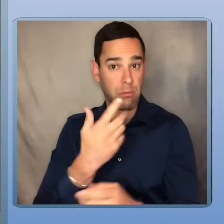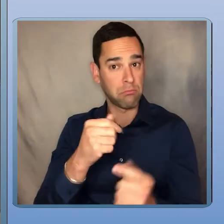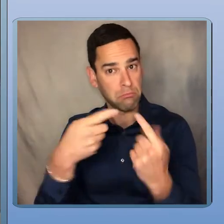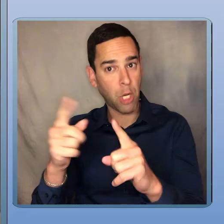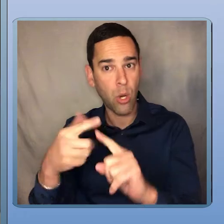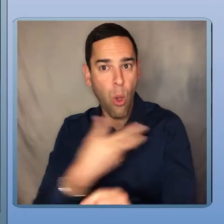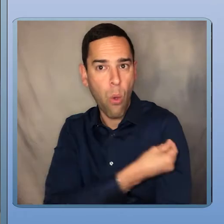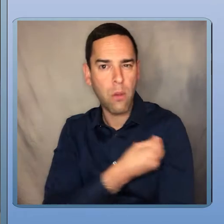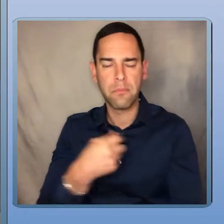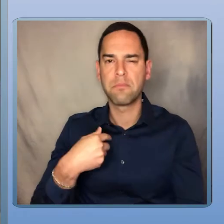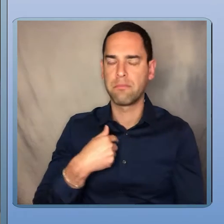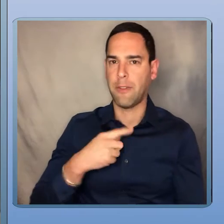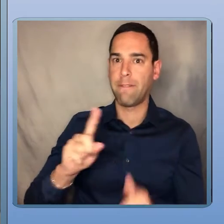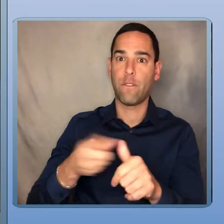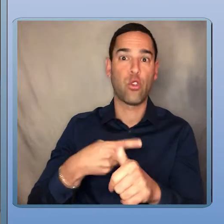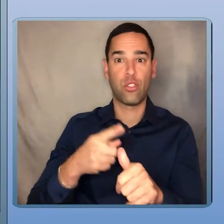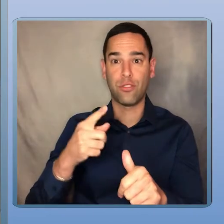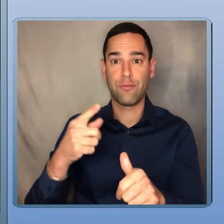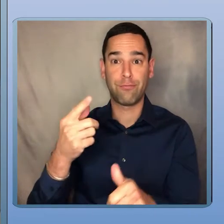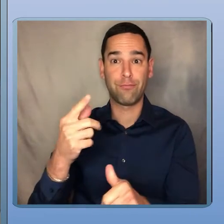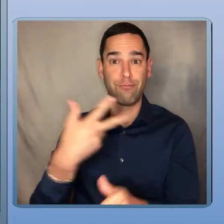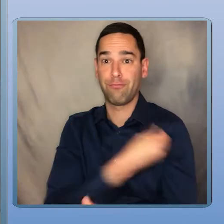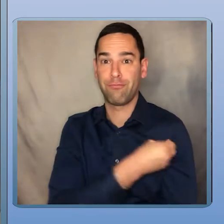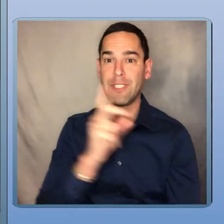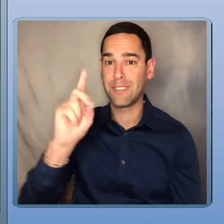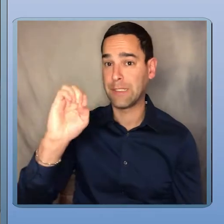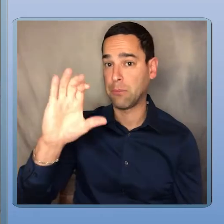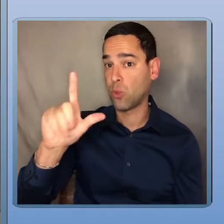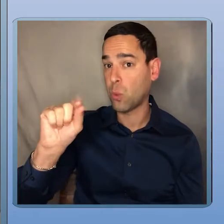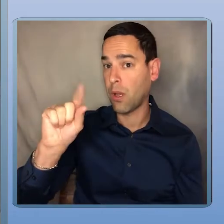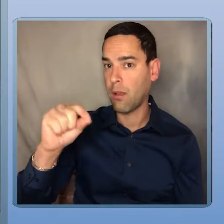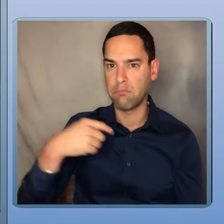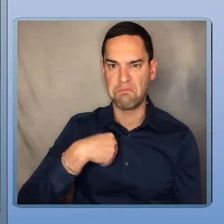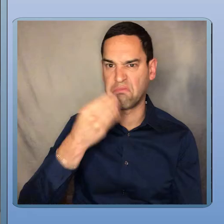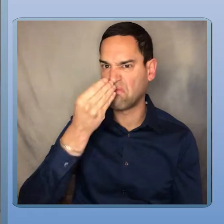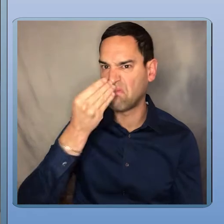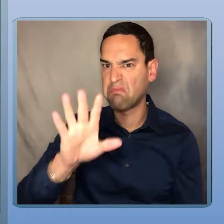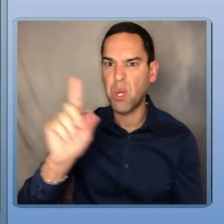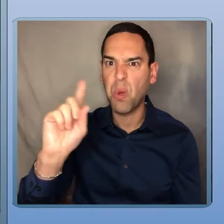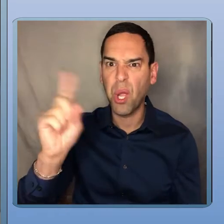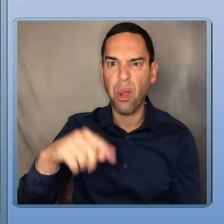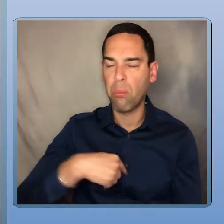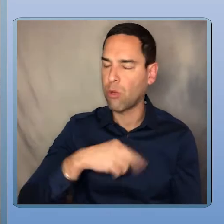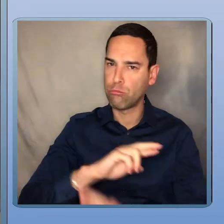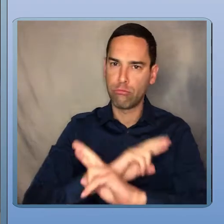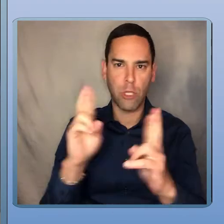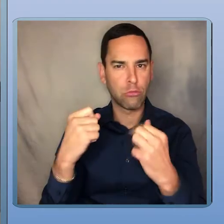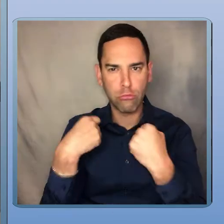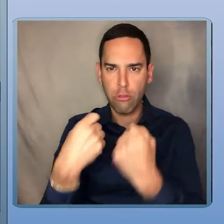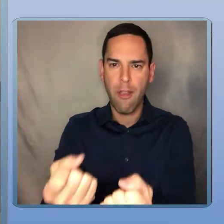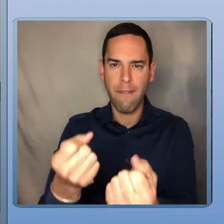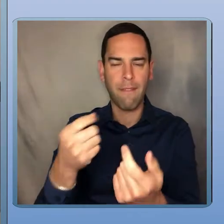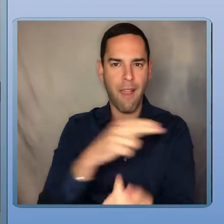notification that I could schedule December 20th and so I wanted I didn't care where I had to go I was ready to drive to any